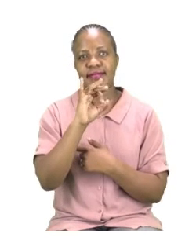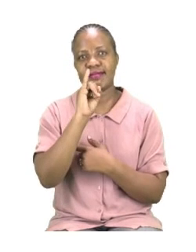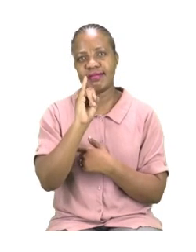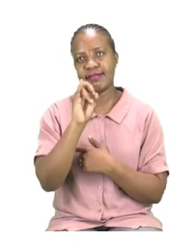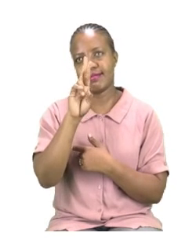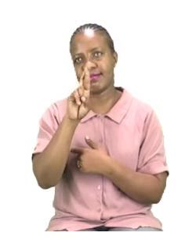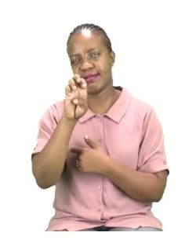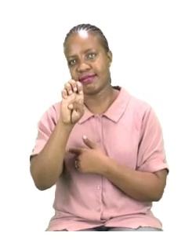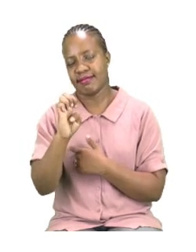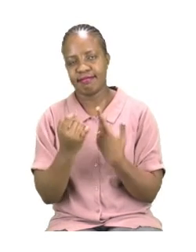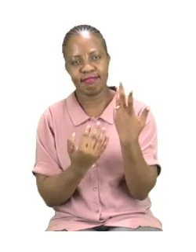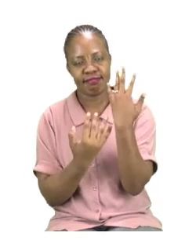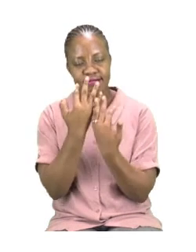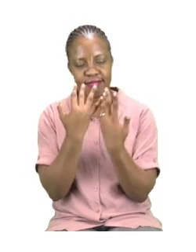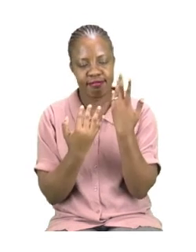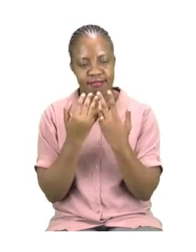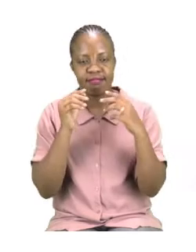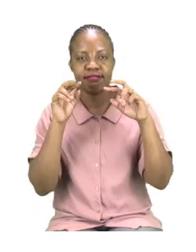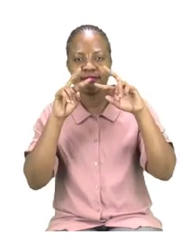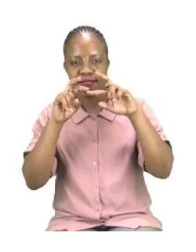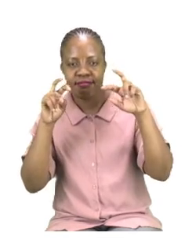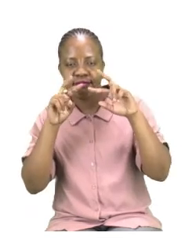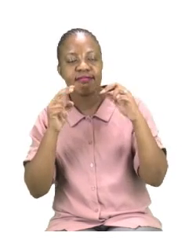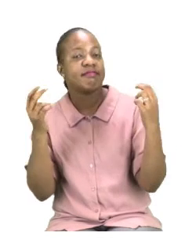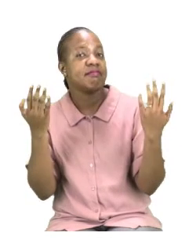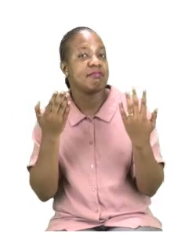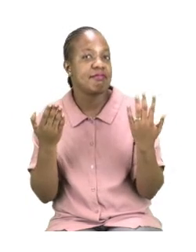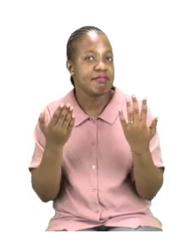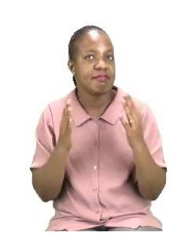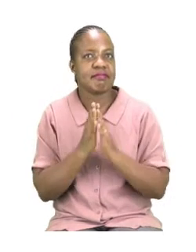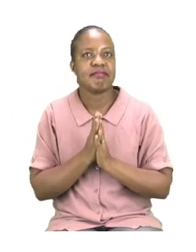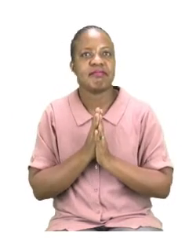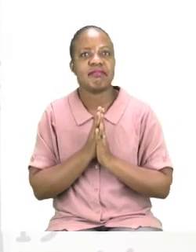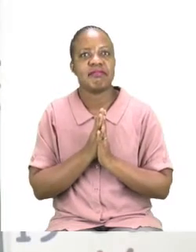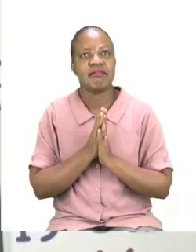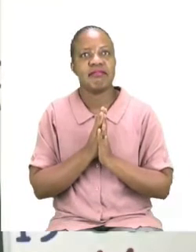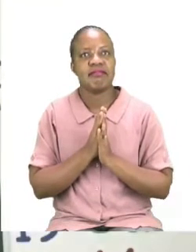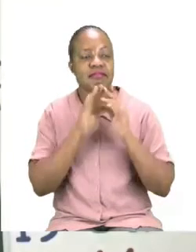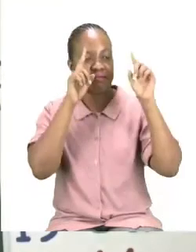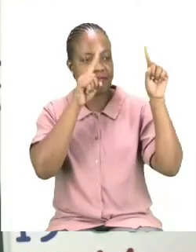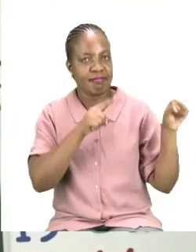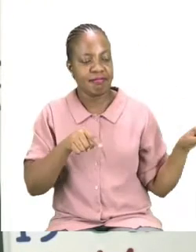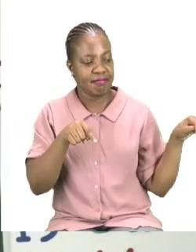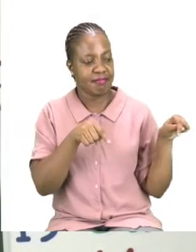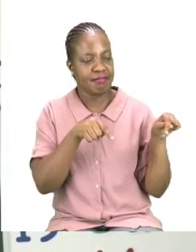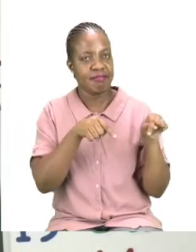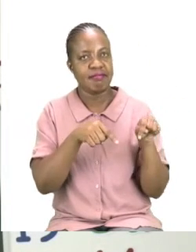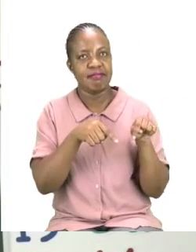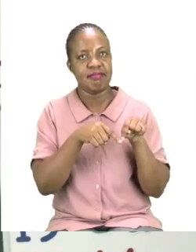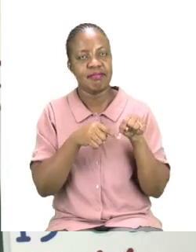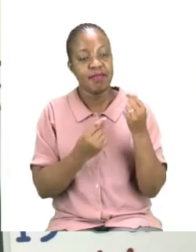for the word fire together. Let's take a look at the board. Now fire